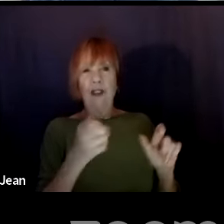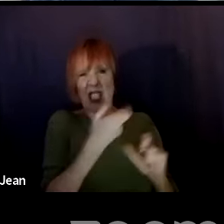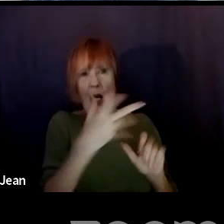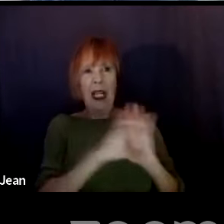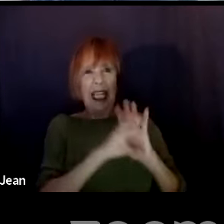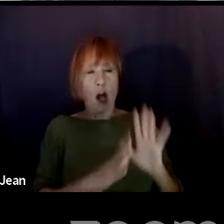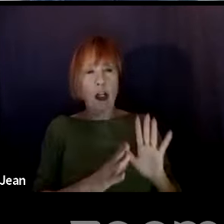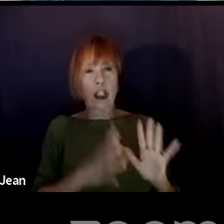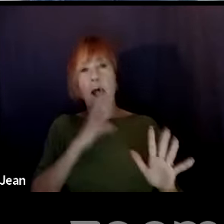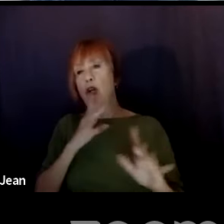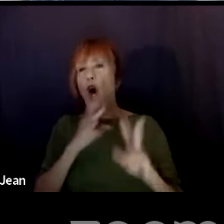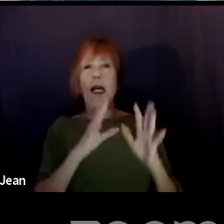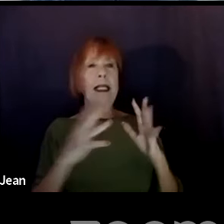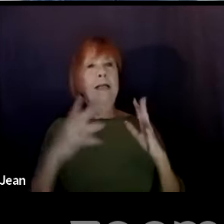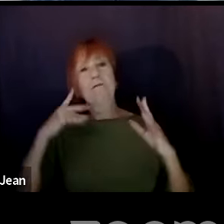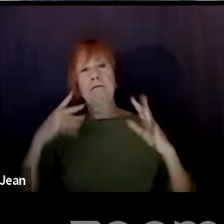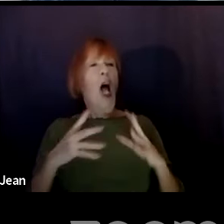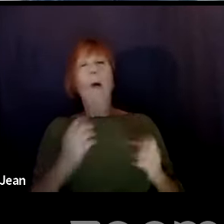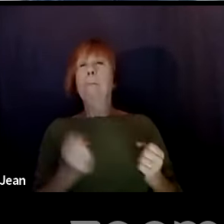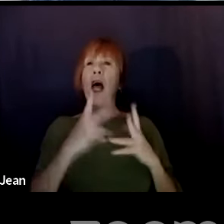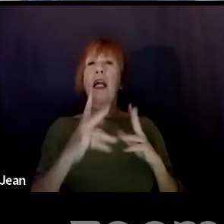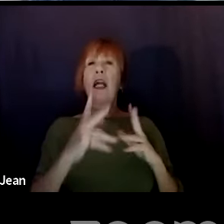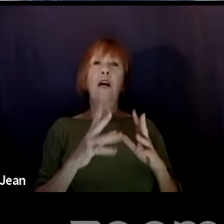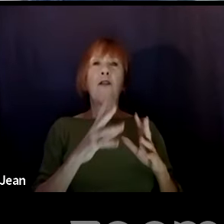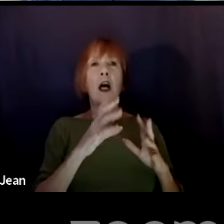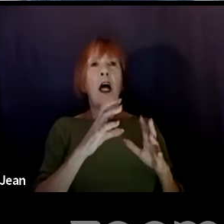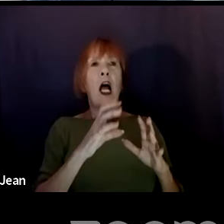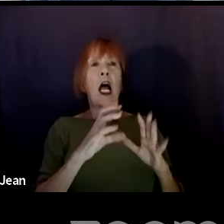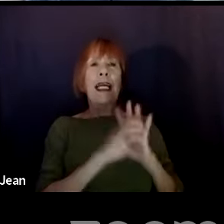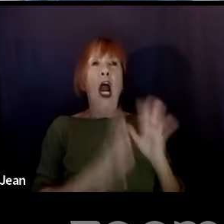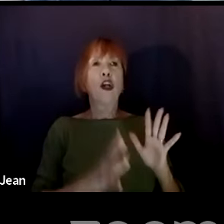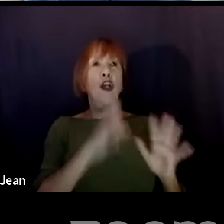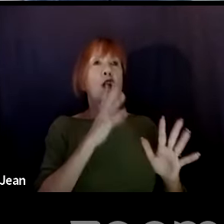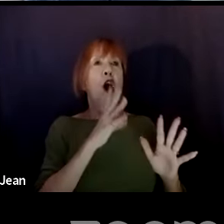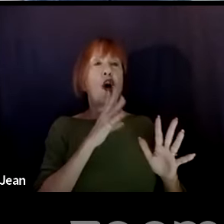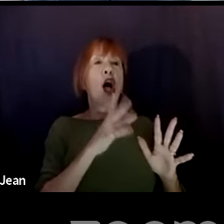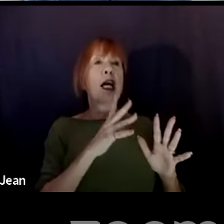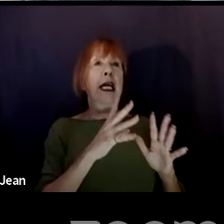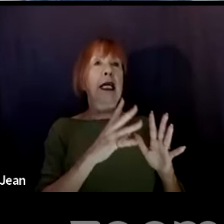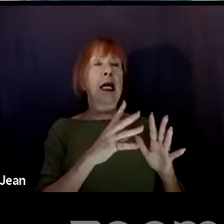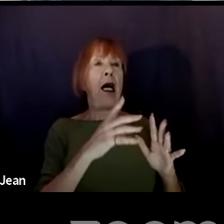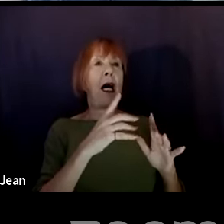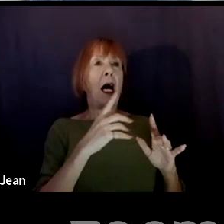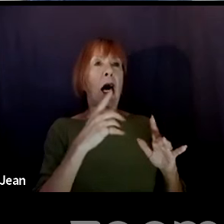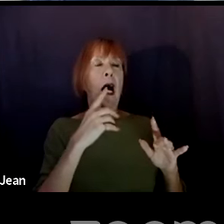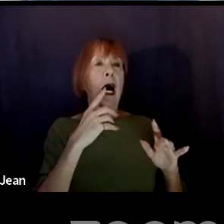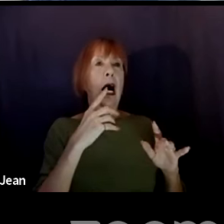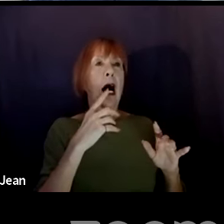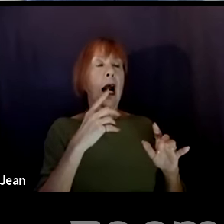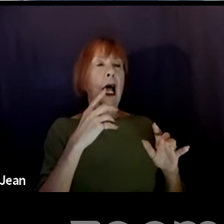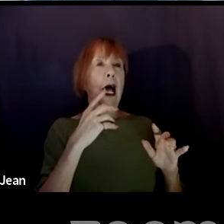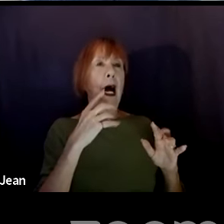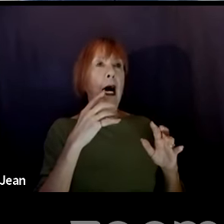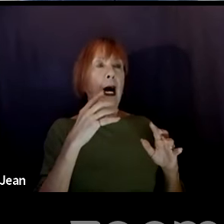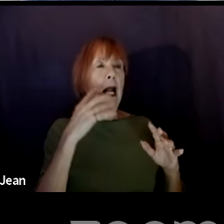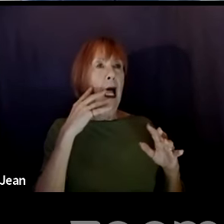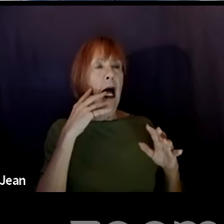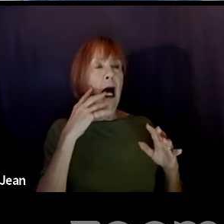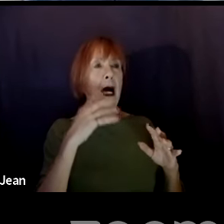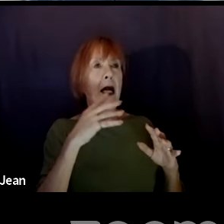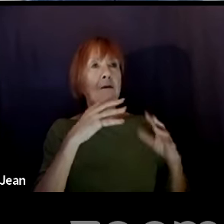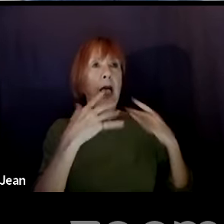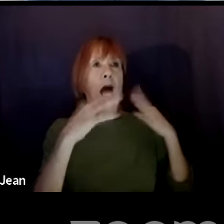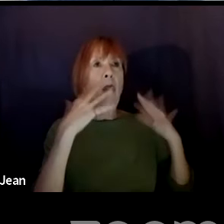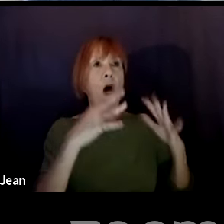everybody's talking out loud or, uh, the fight is taking place in the corner, but then Michelle, and we move Michelle onto her own line.